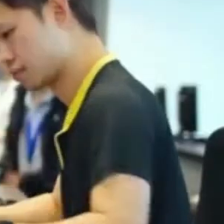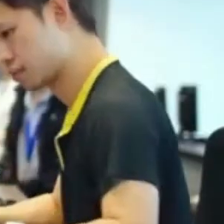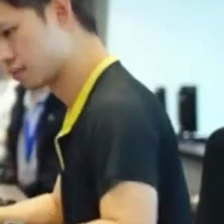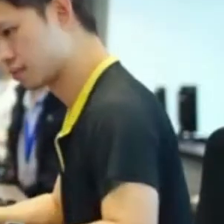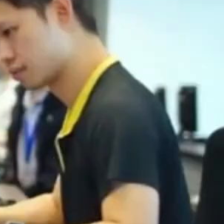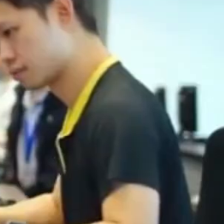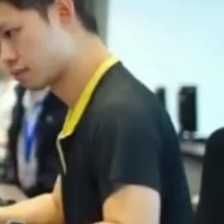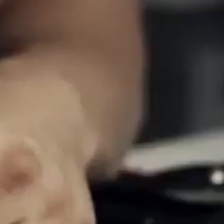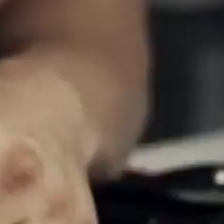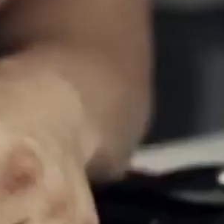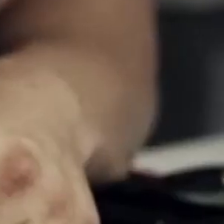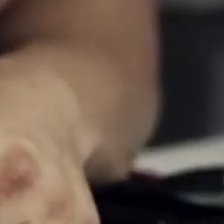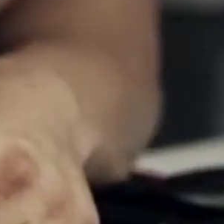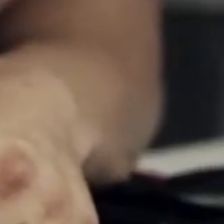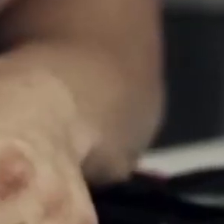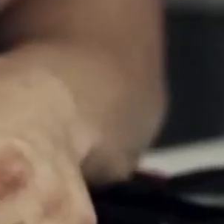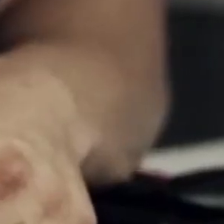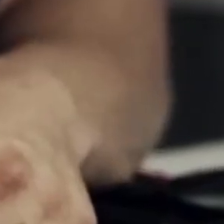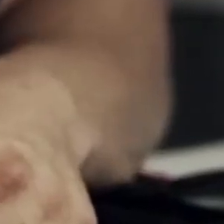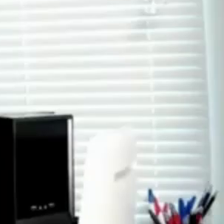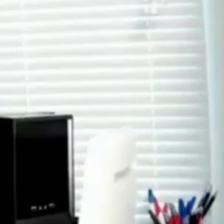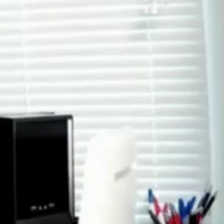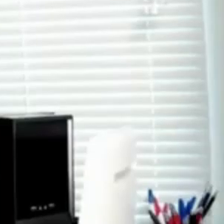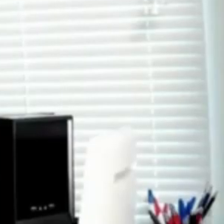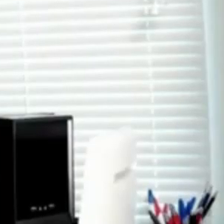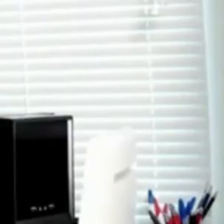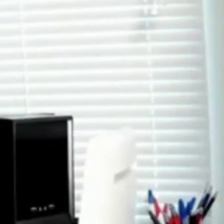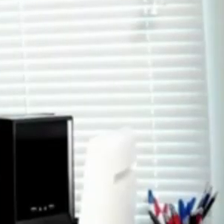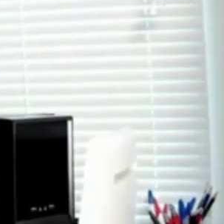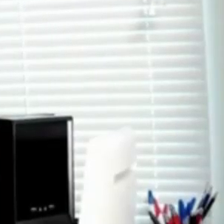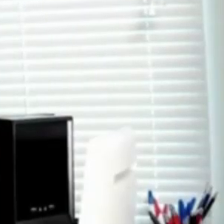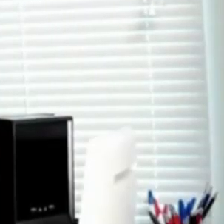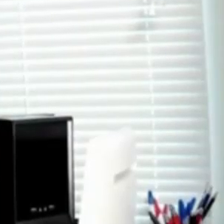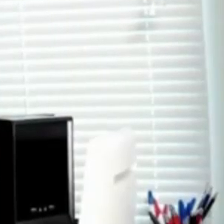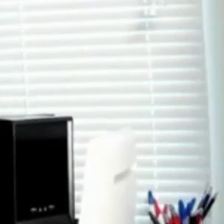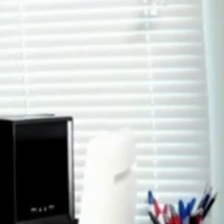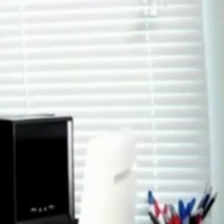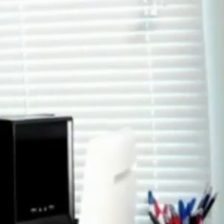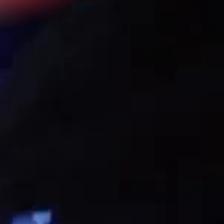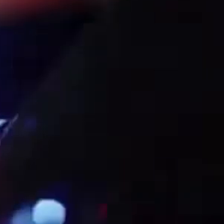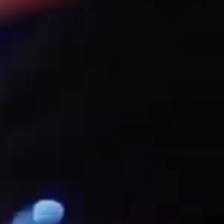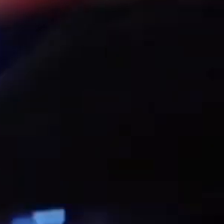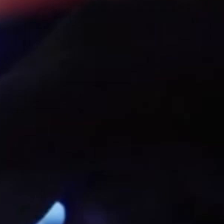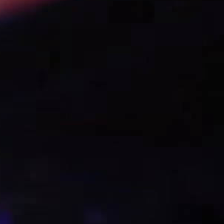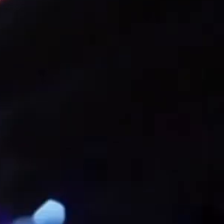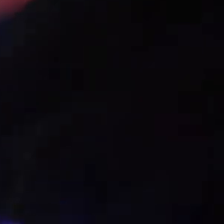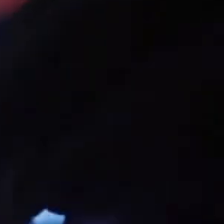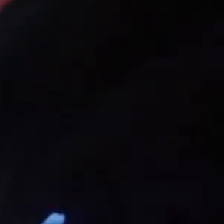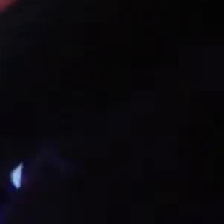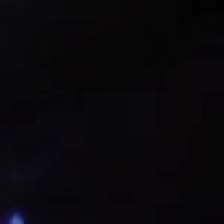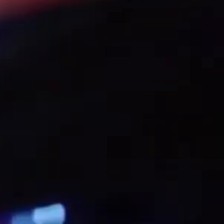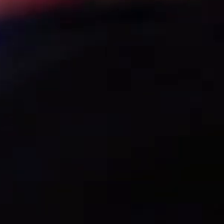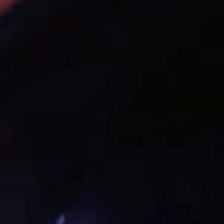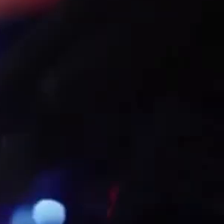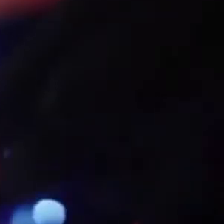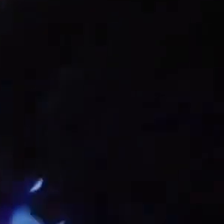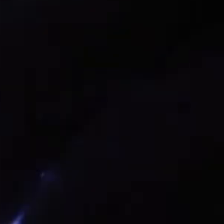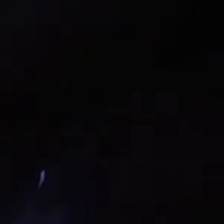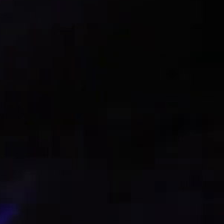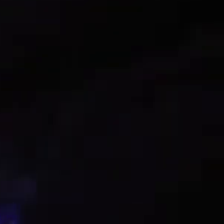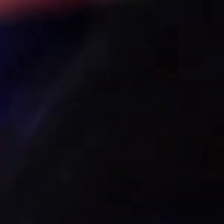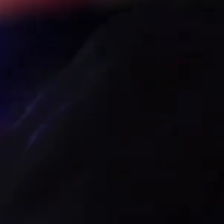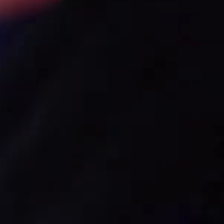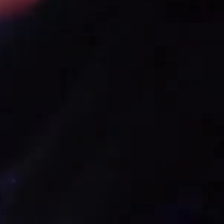Skilled IT personnel are in high demand. They provide IT support for field staff as well as write programs to create